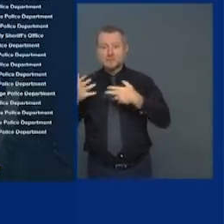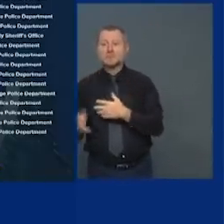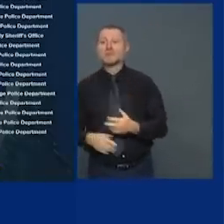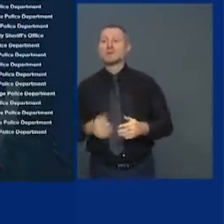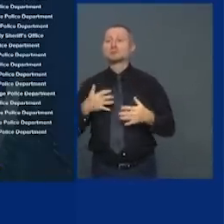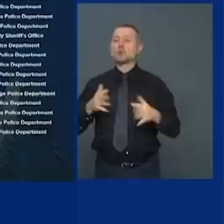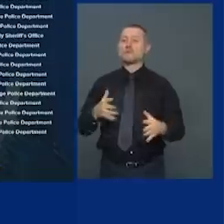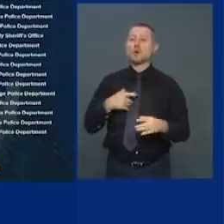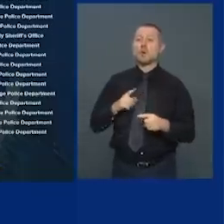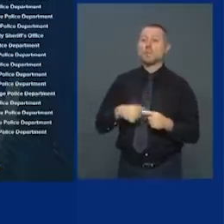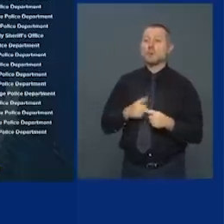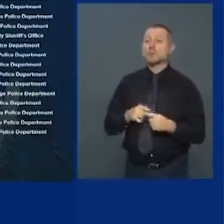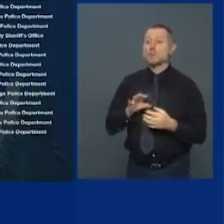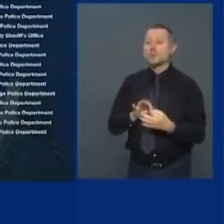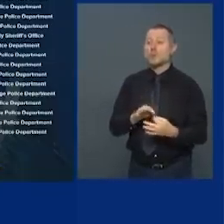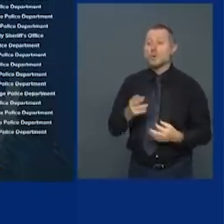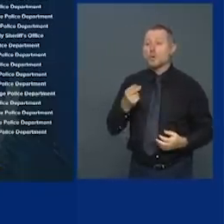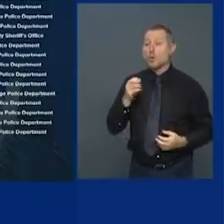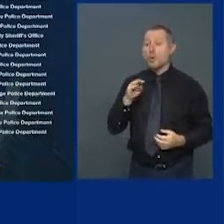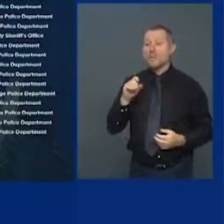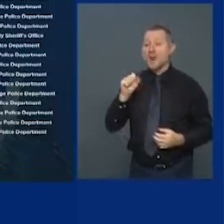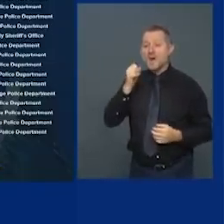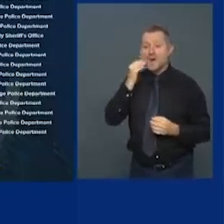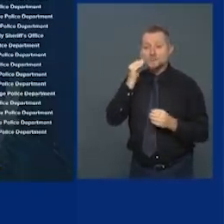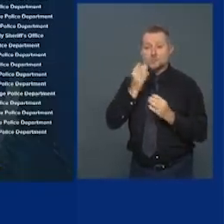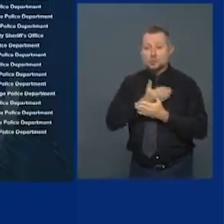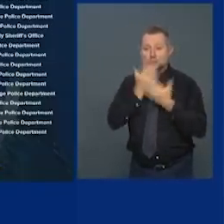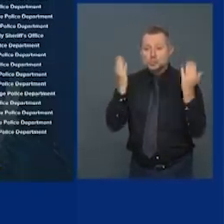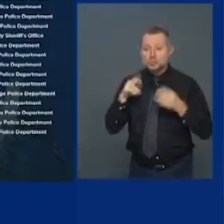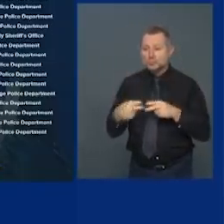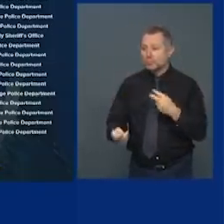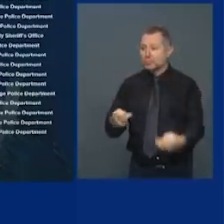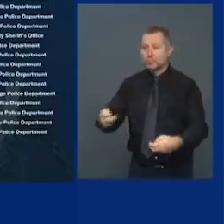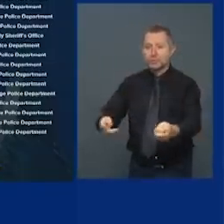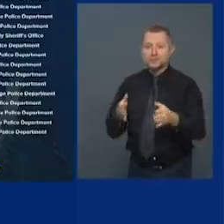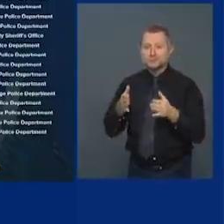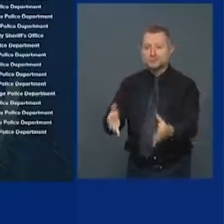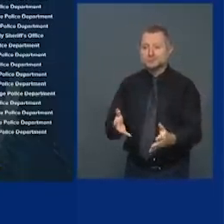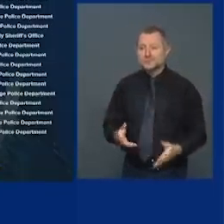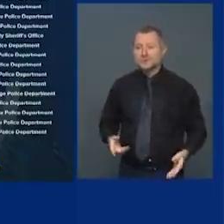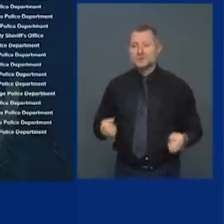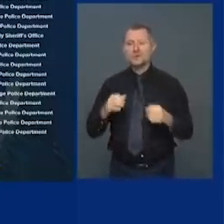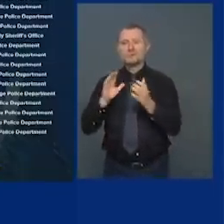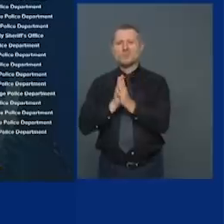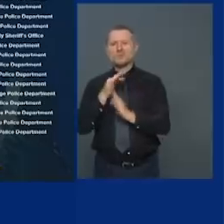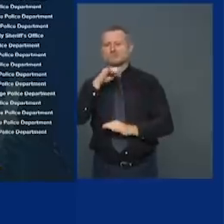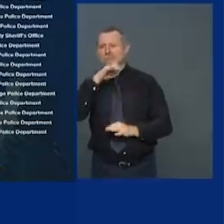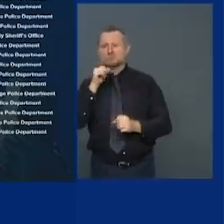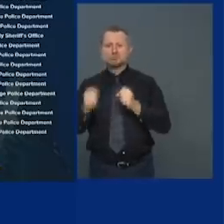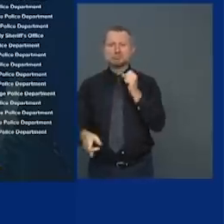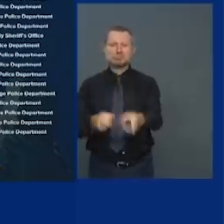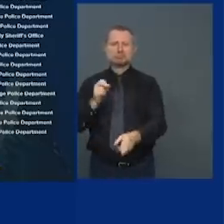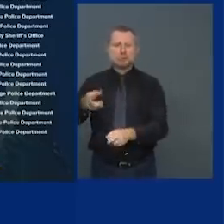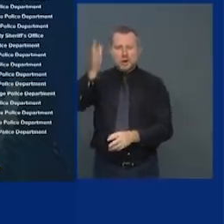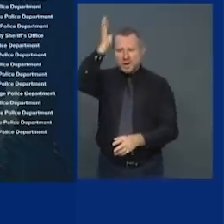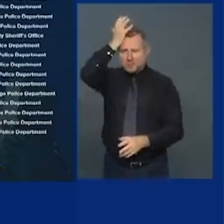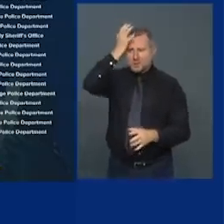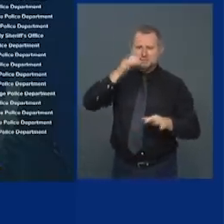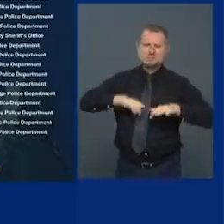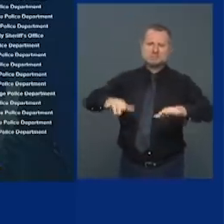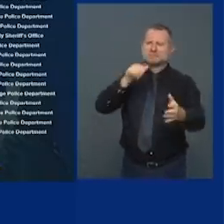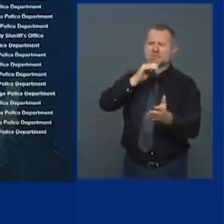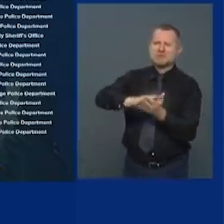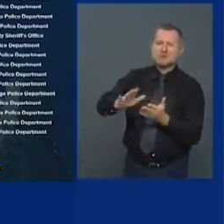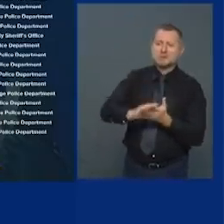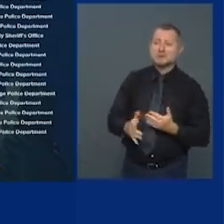I'm nervous about homelessness I'm nervous about cleanliness now